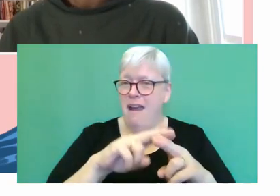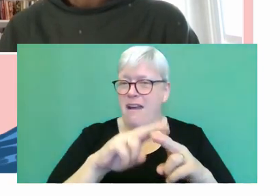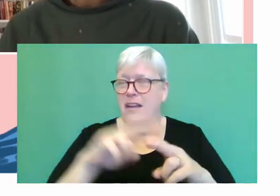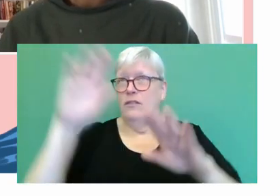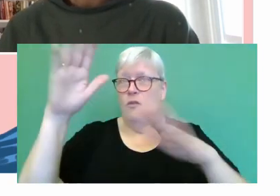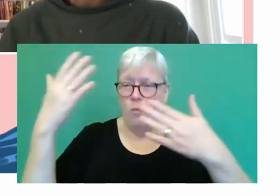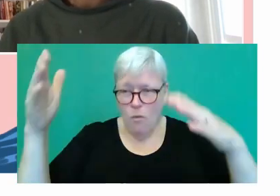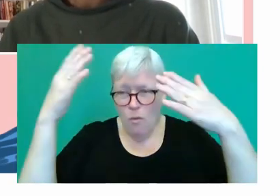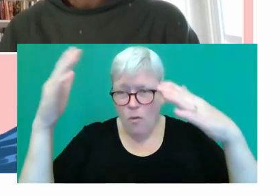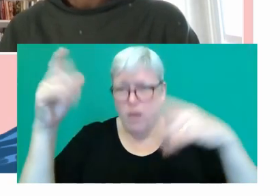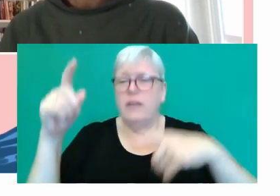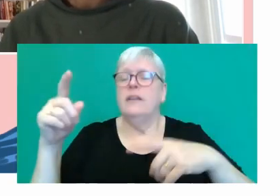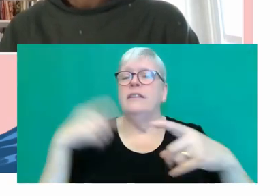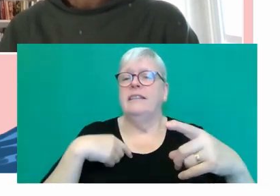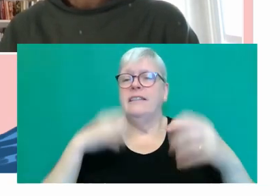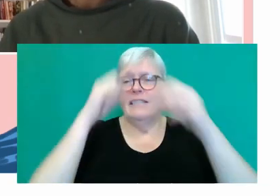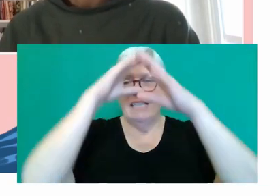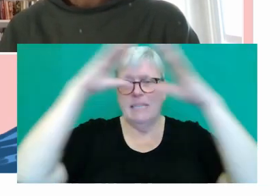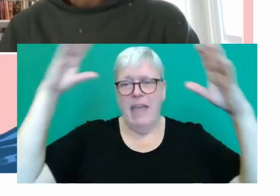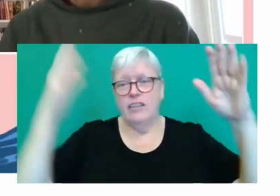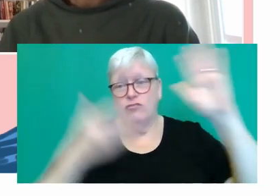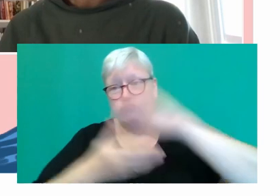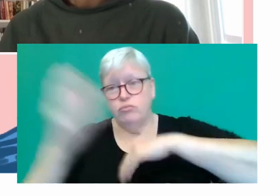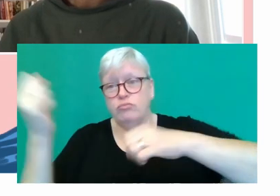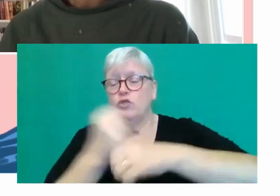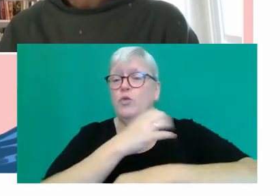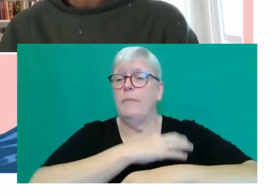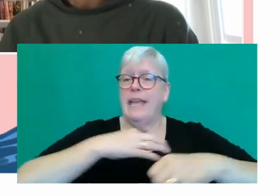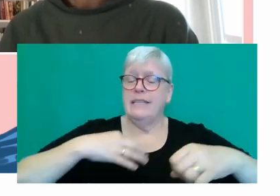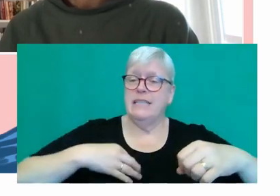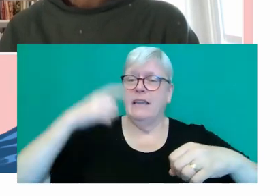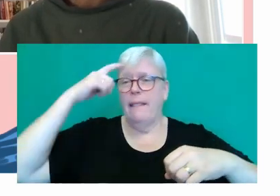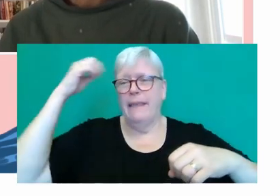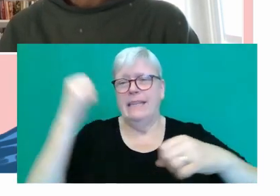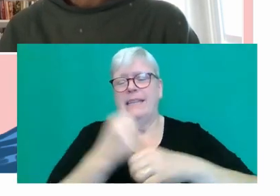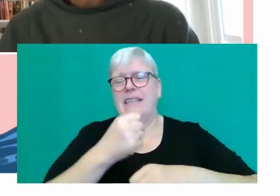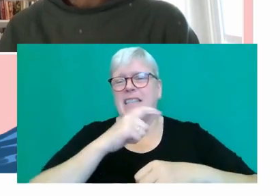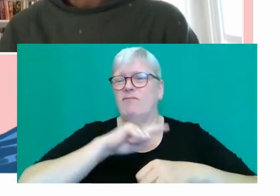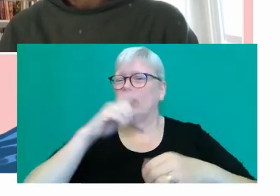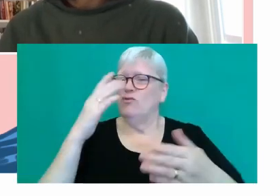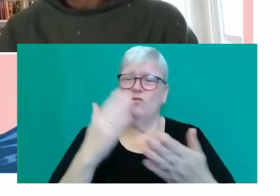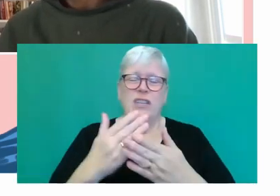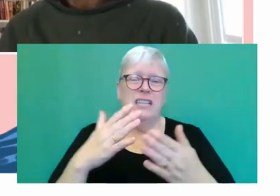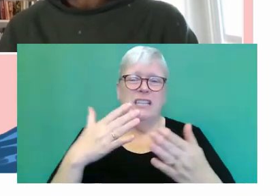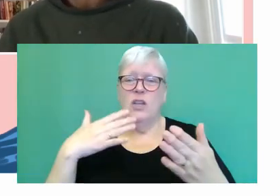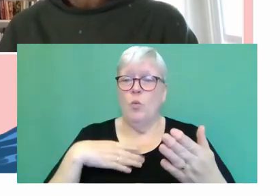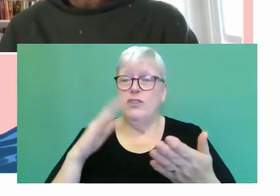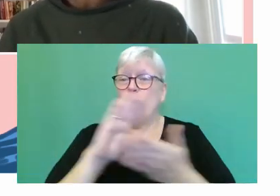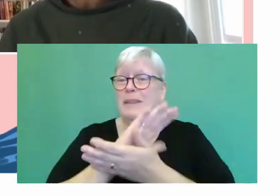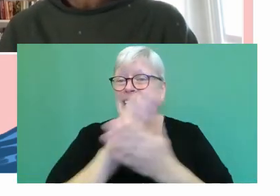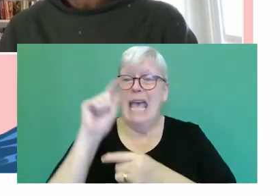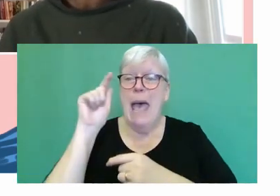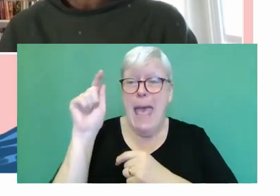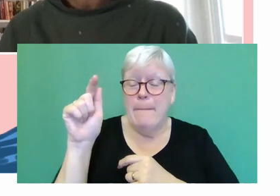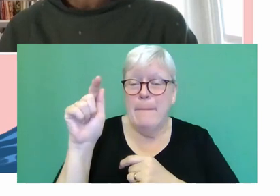inspired her to do medicine, some, at some point, she thinks it's, she did it, she didn't really, she wanted to please him. I mean, in the end, she realized, no,